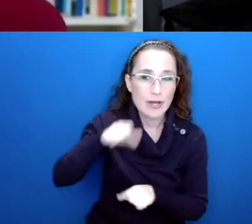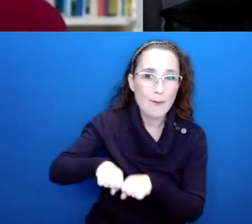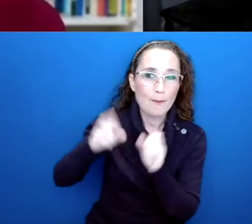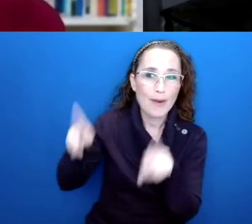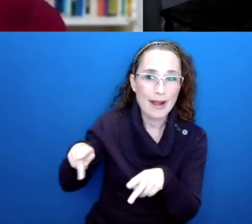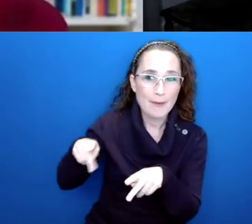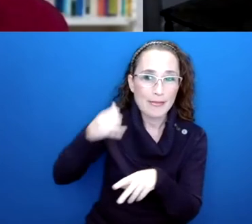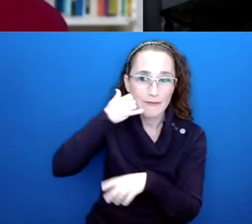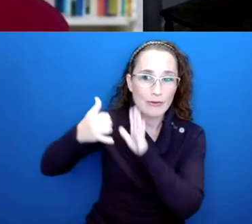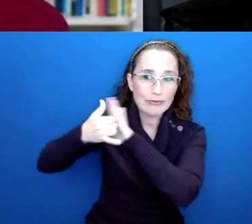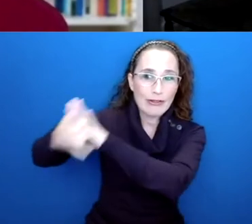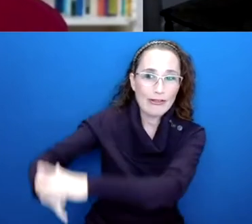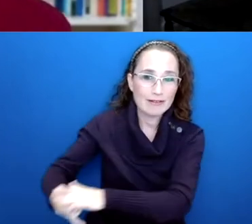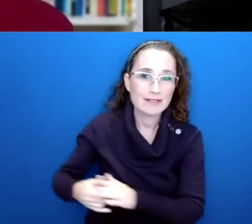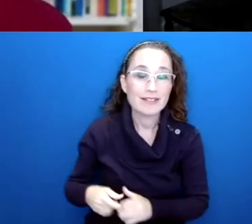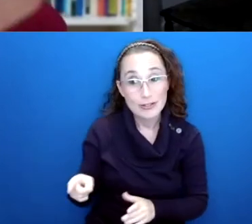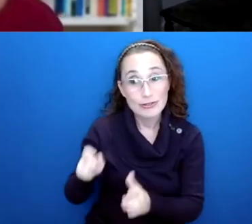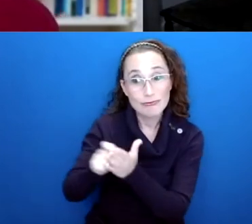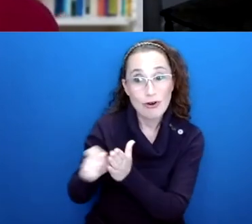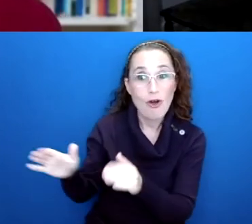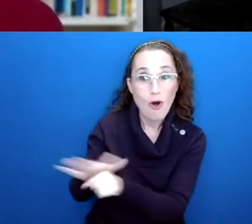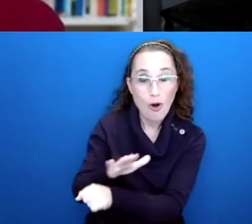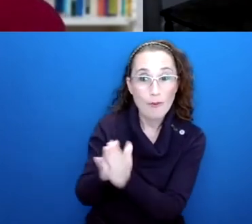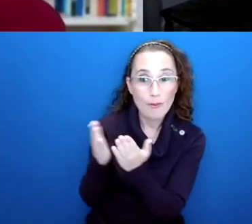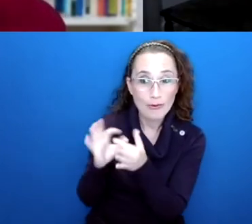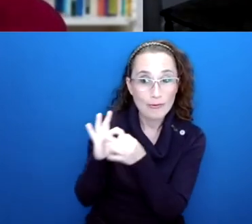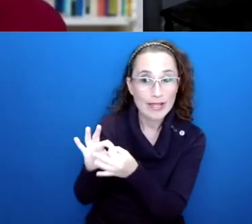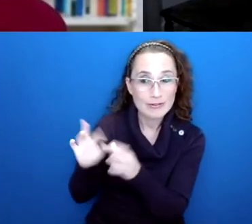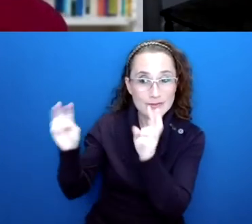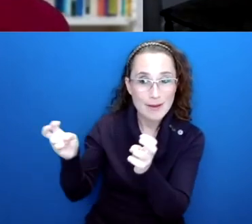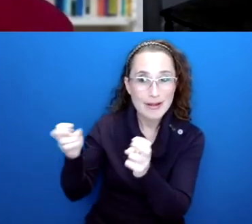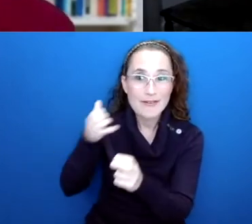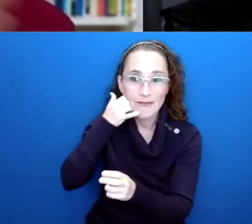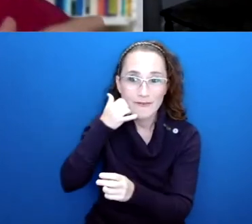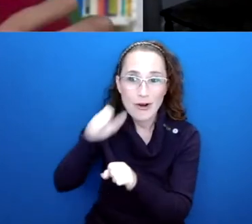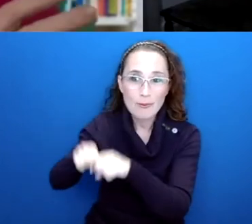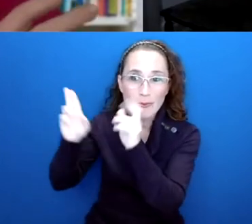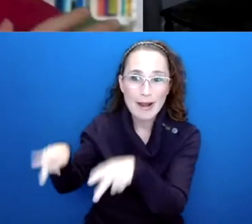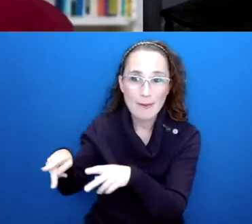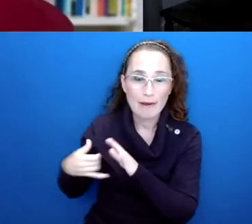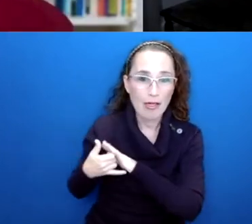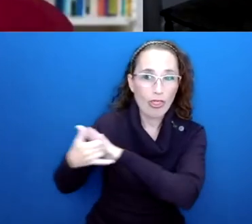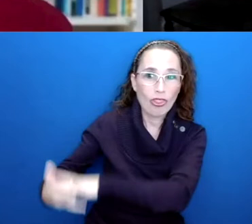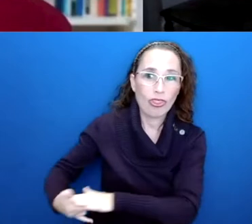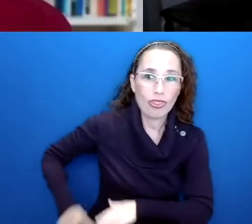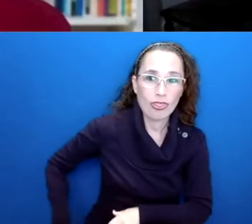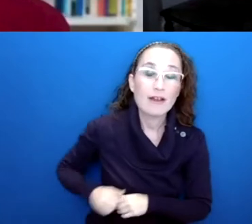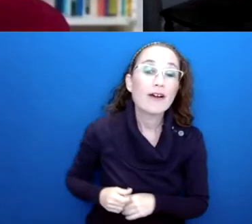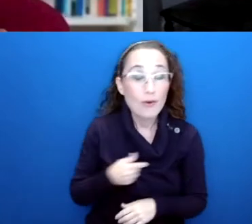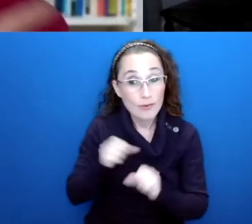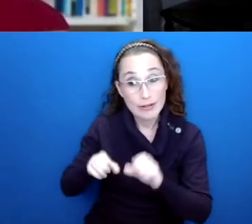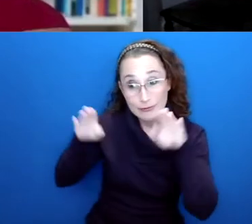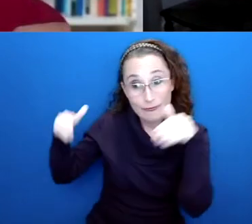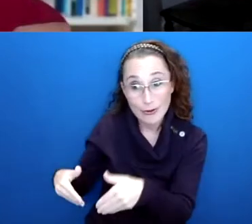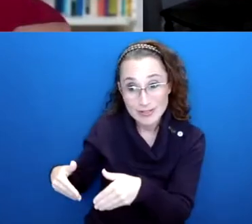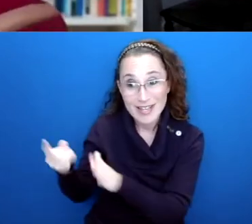And well, obviously, you wrote an entire book about that topic. So we could spend an hour just talking about that.